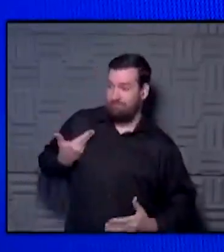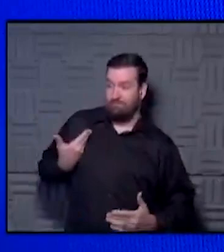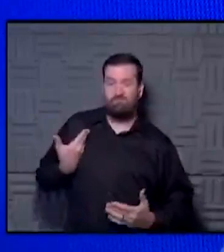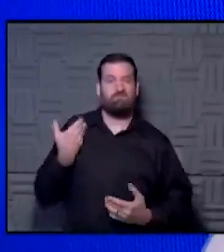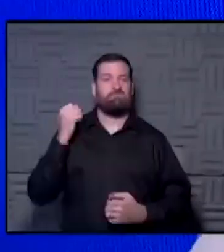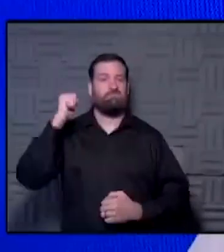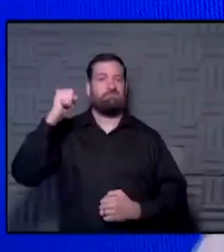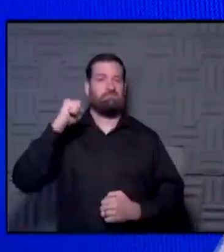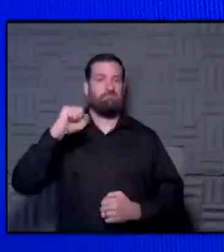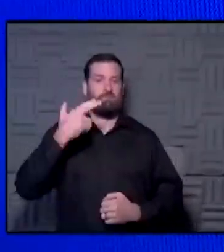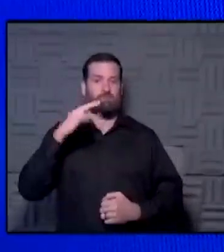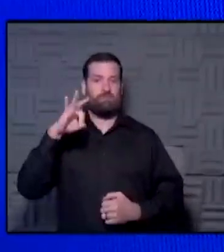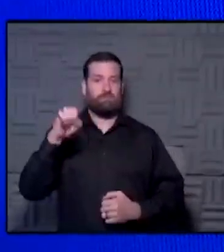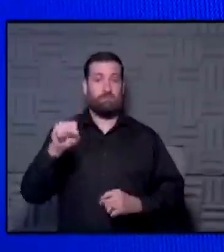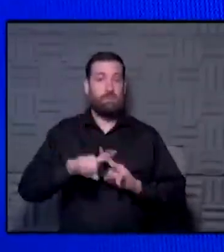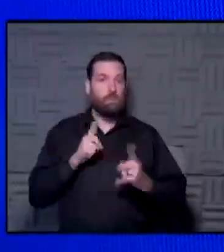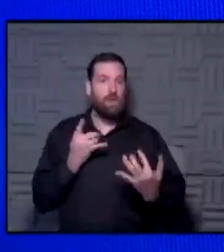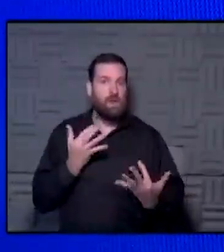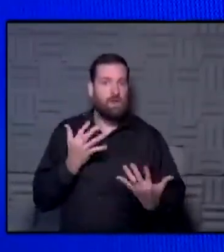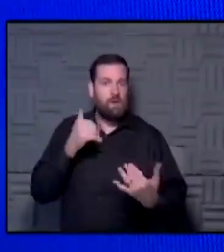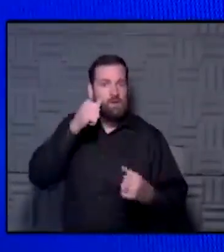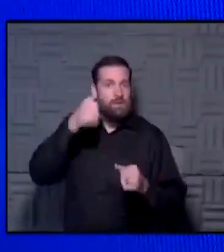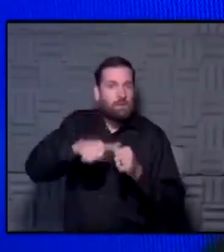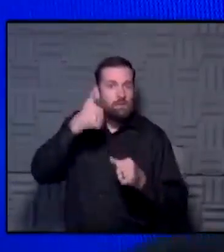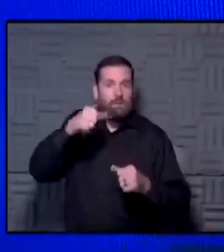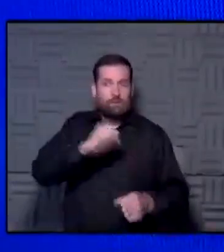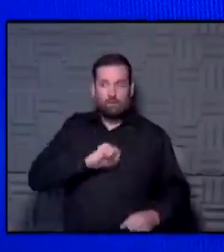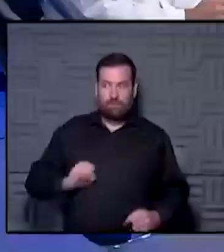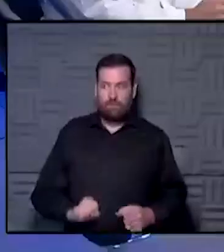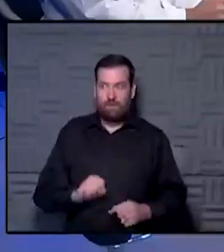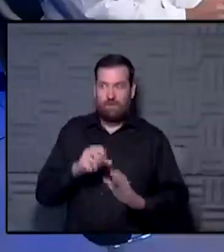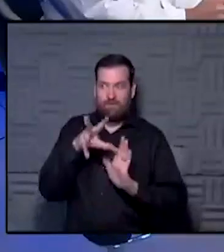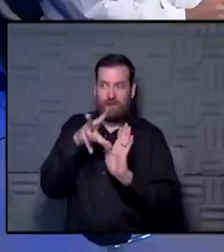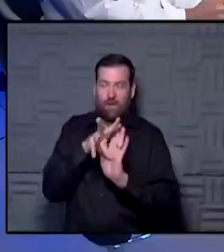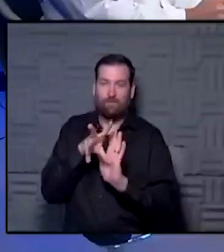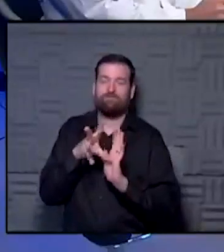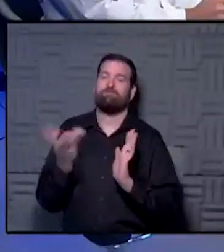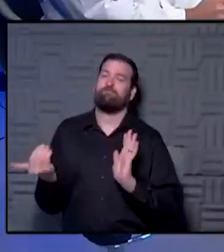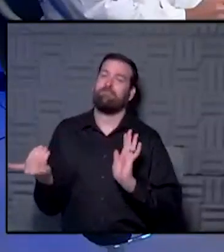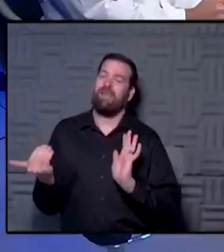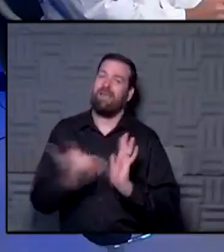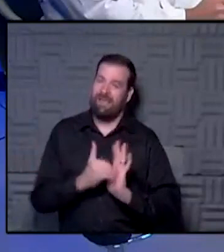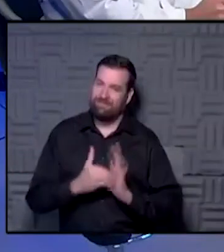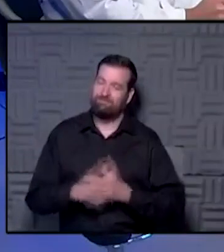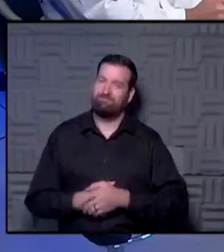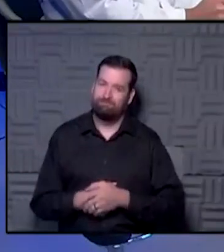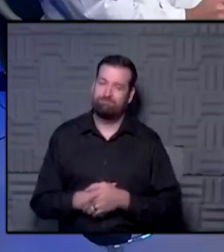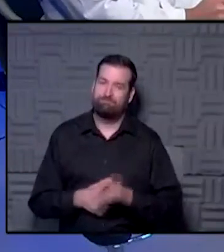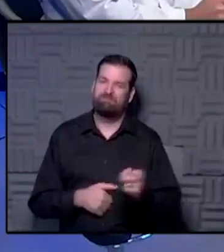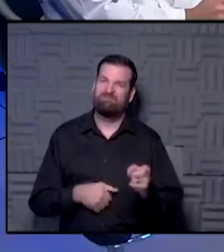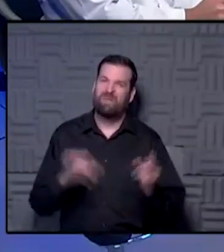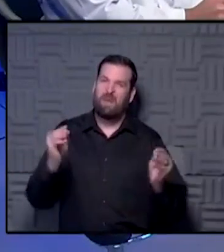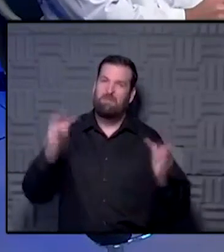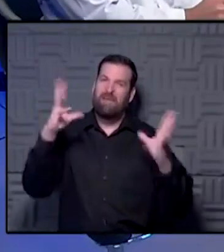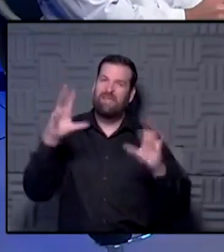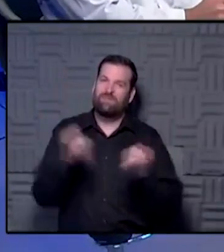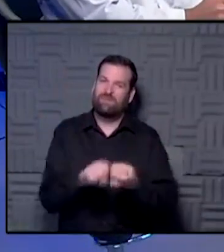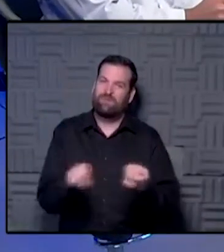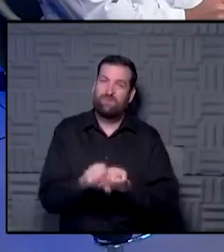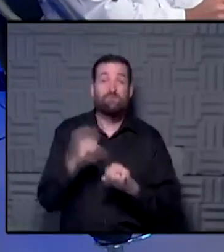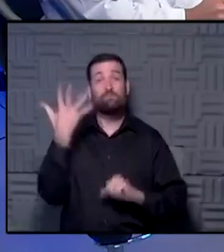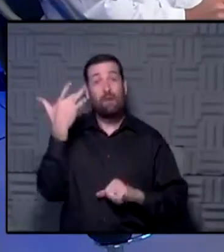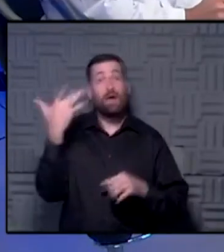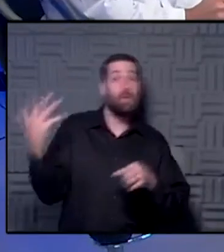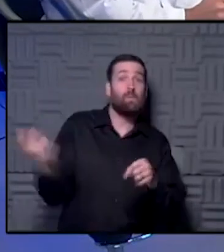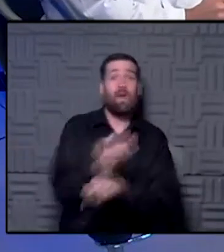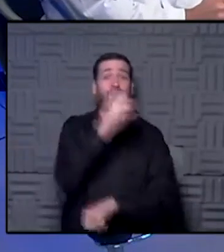go Chiefs. But wait a minute, wait a minute. Remember the superhero video? Yep, brought them back today. These are the magic tennis shoes, the reason why the Chiefs